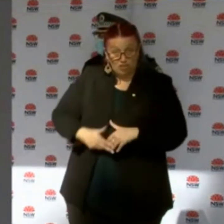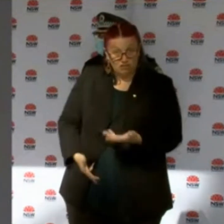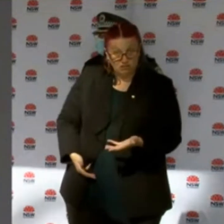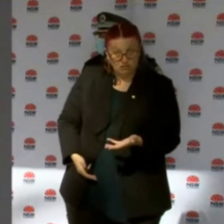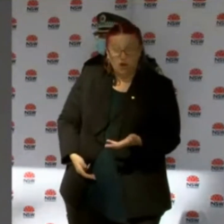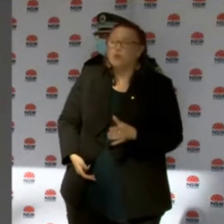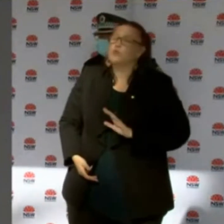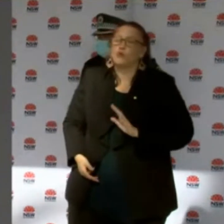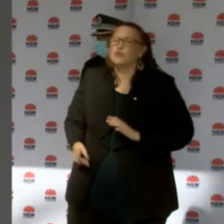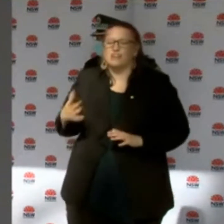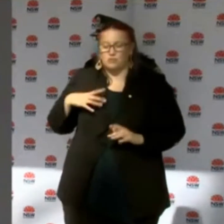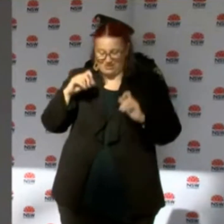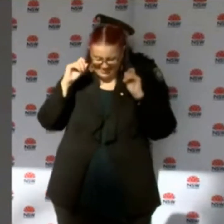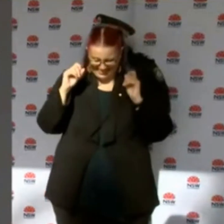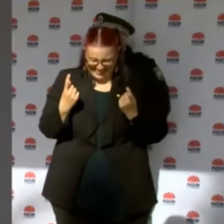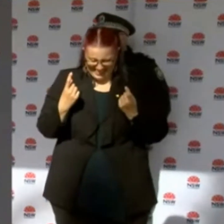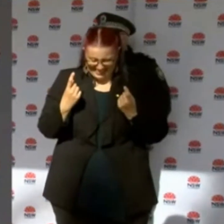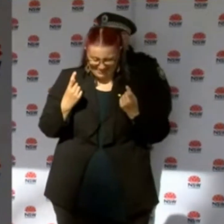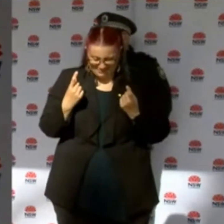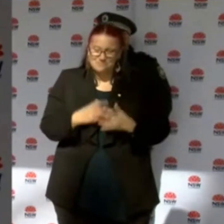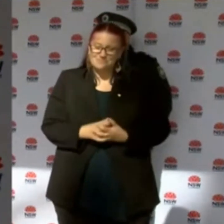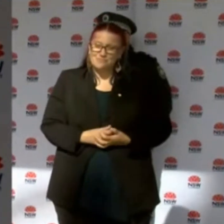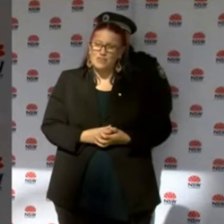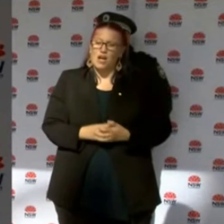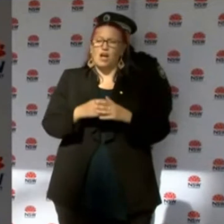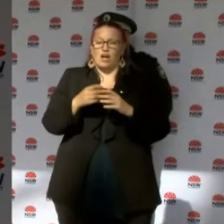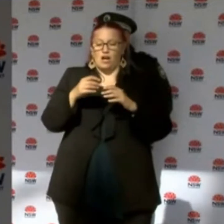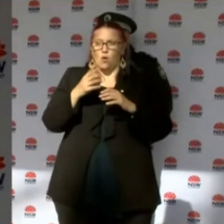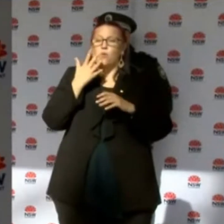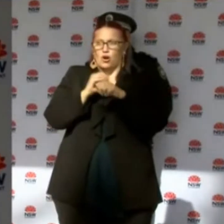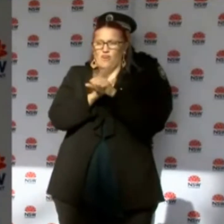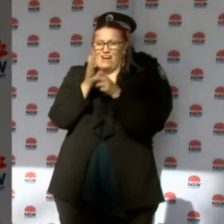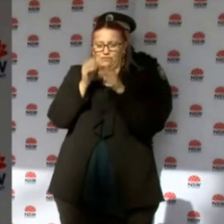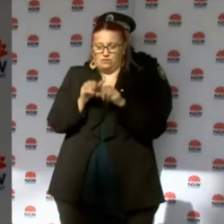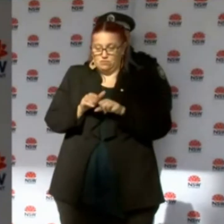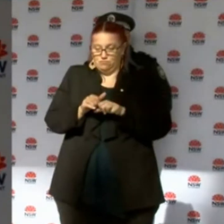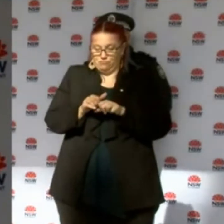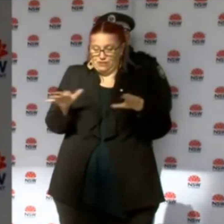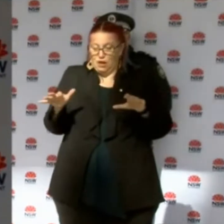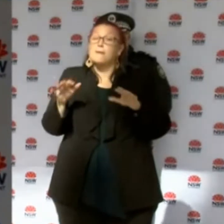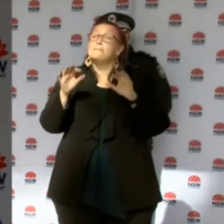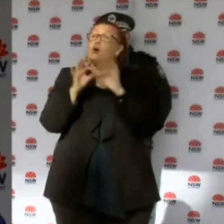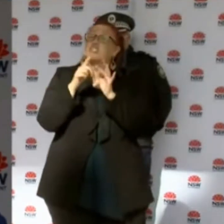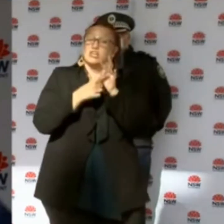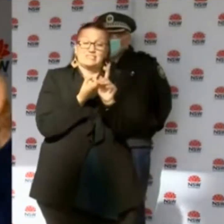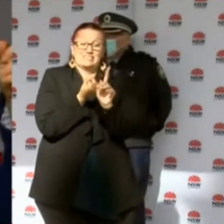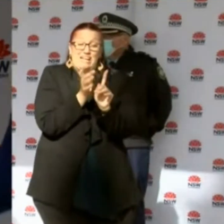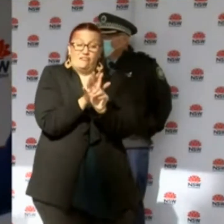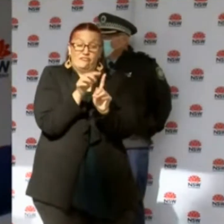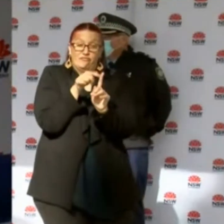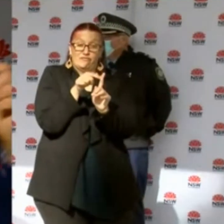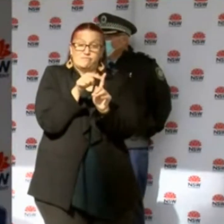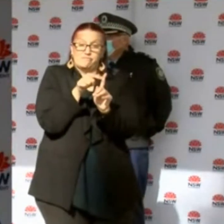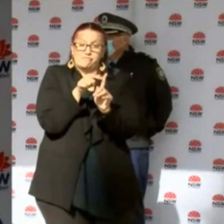the way the transmission occurs. So, the transmission occurs even in the Bondi Junction. I'm not saying that someone